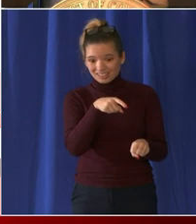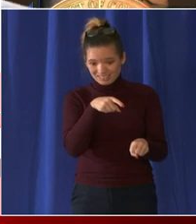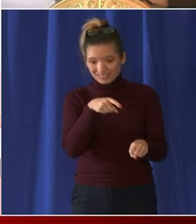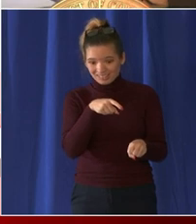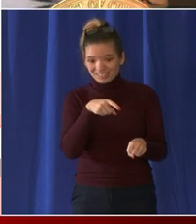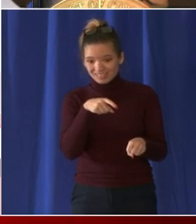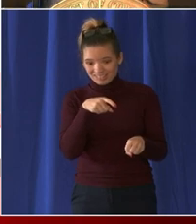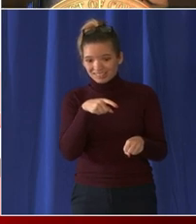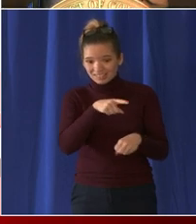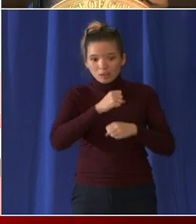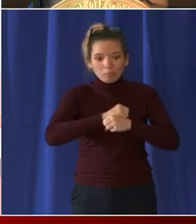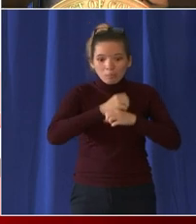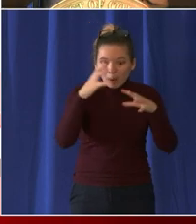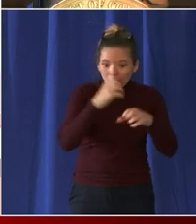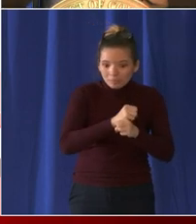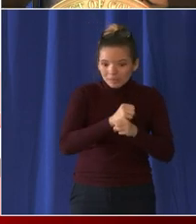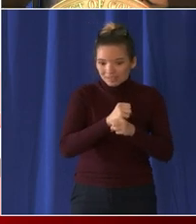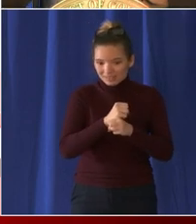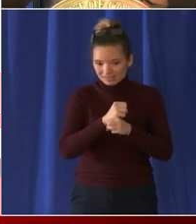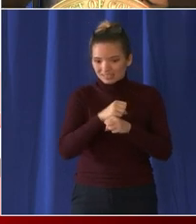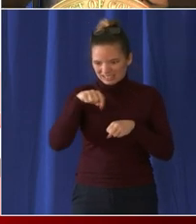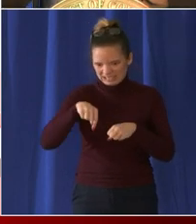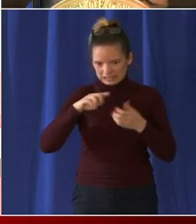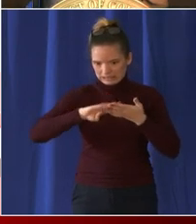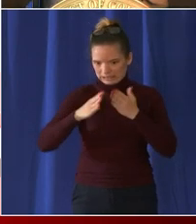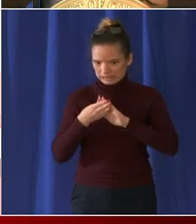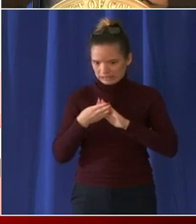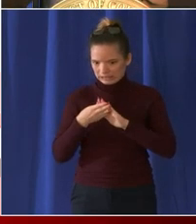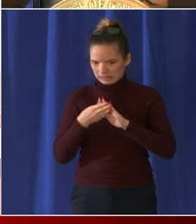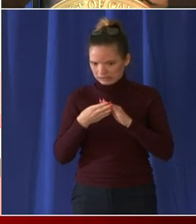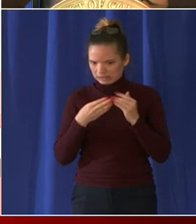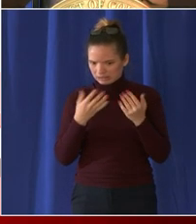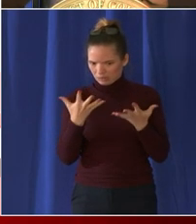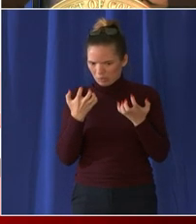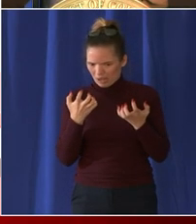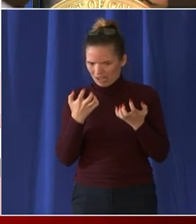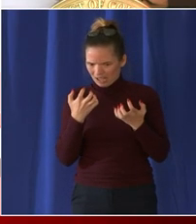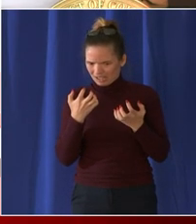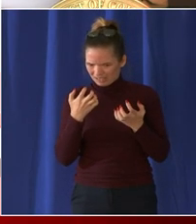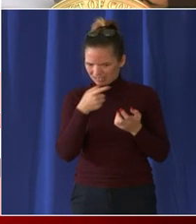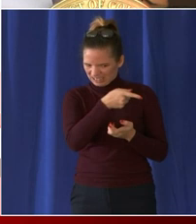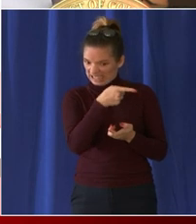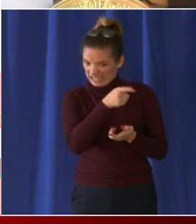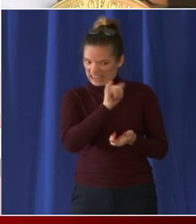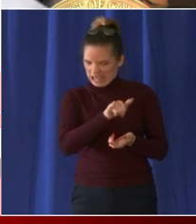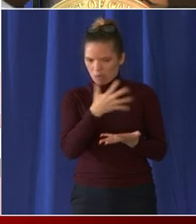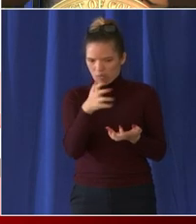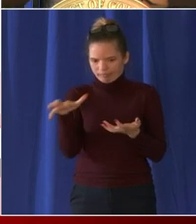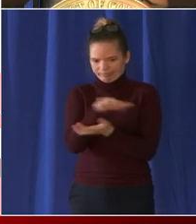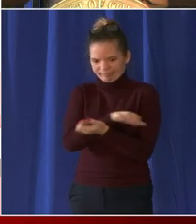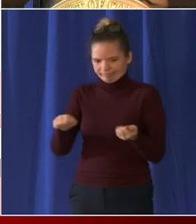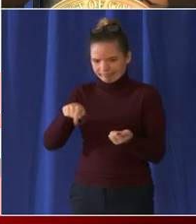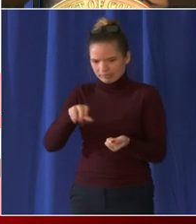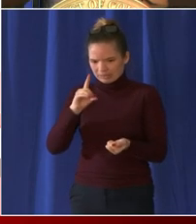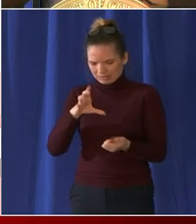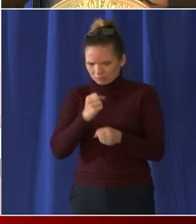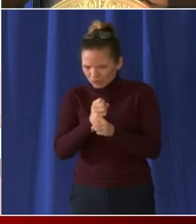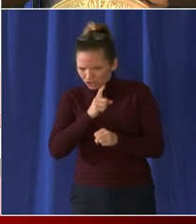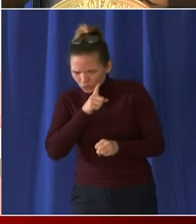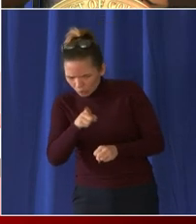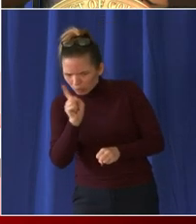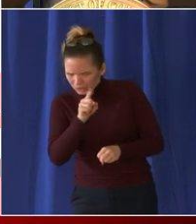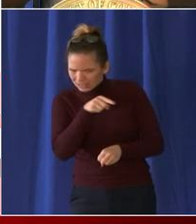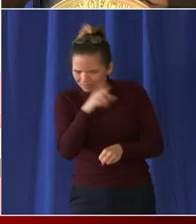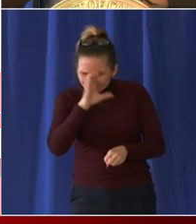destroy our democracy uh and now it's been a year since those events uh and we can